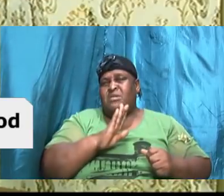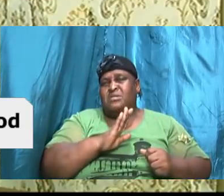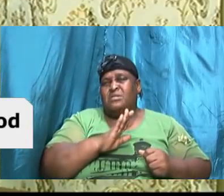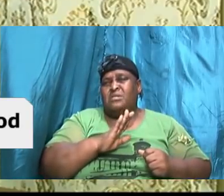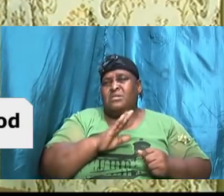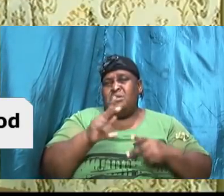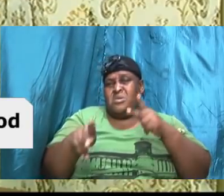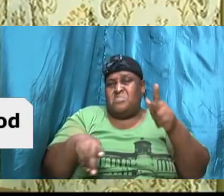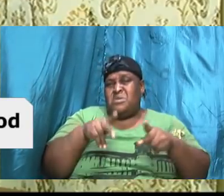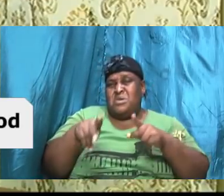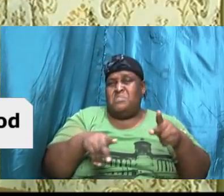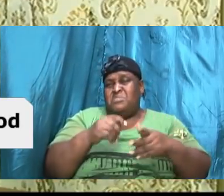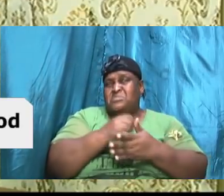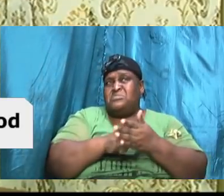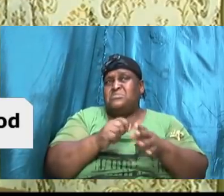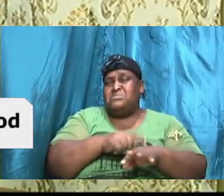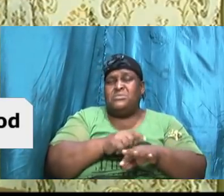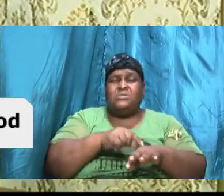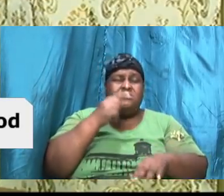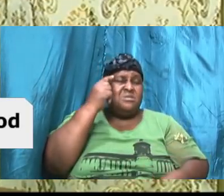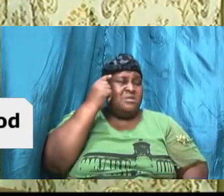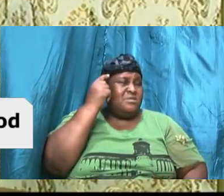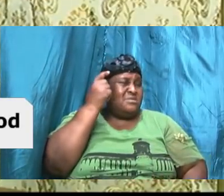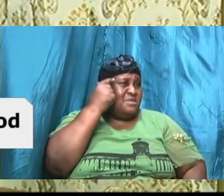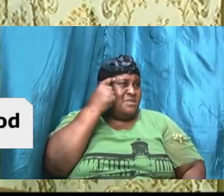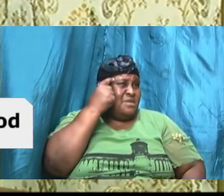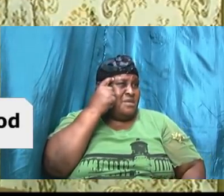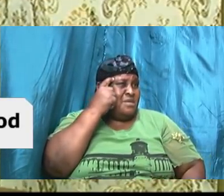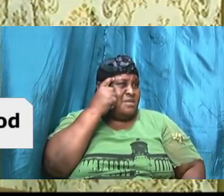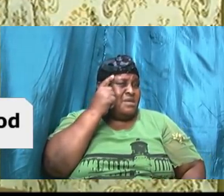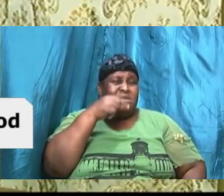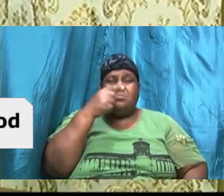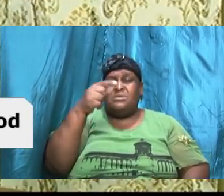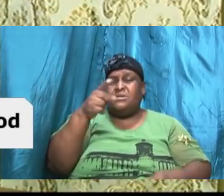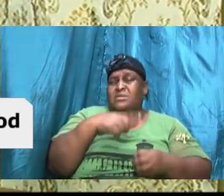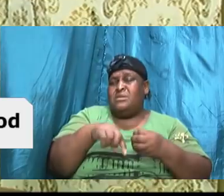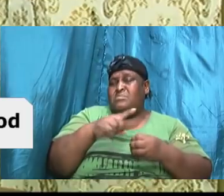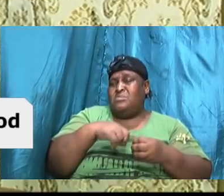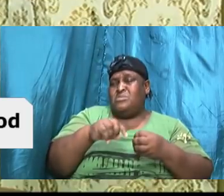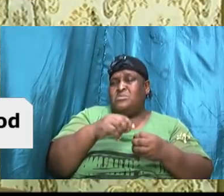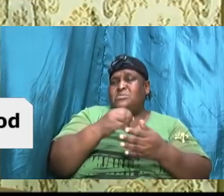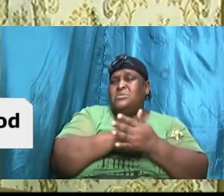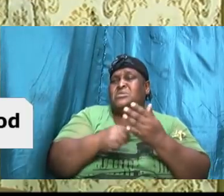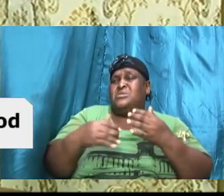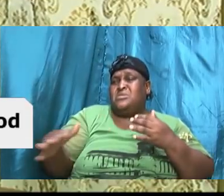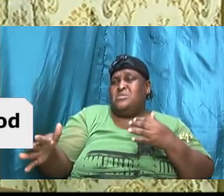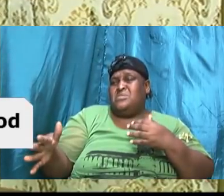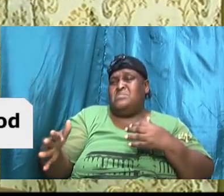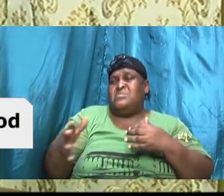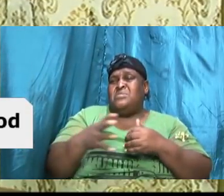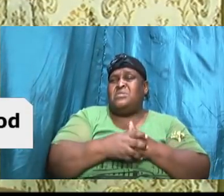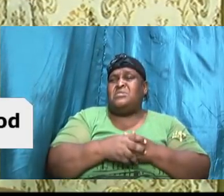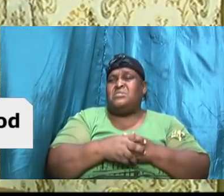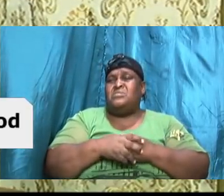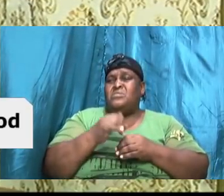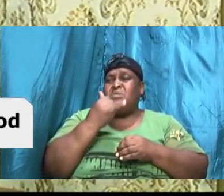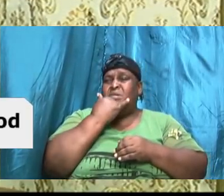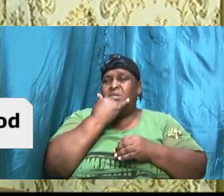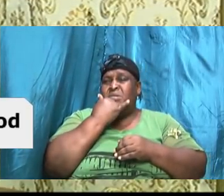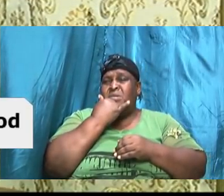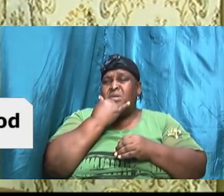sometimes just think that, you know, we're just talking about something trivial. And we can go about living our own lives